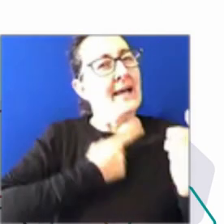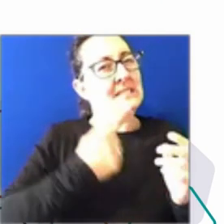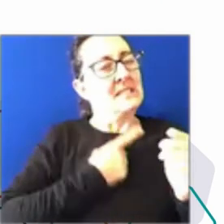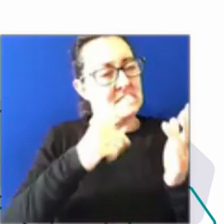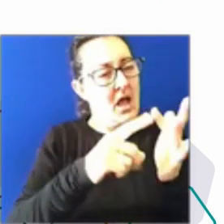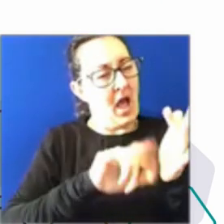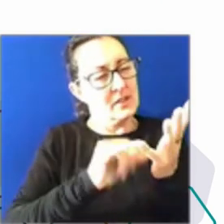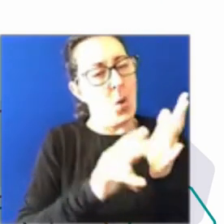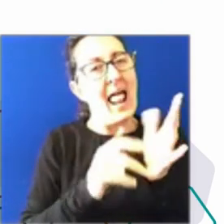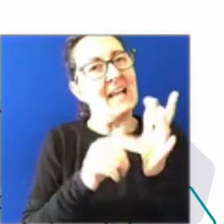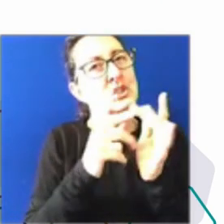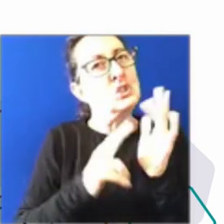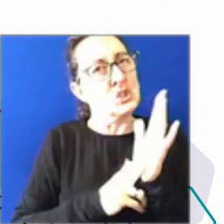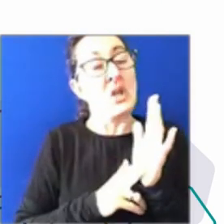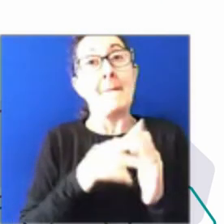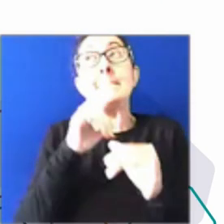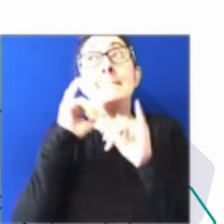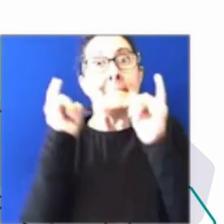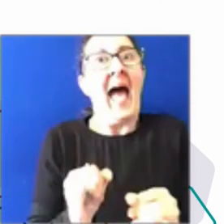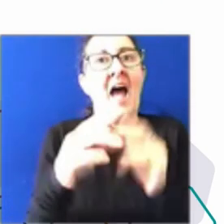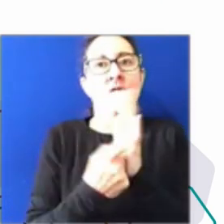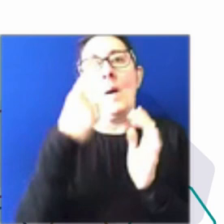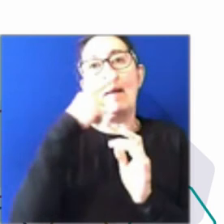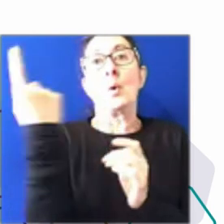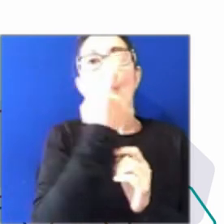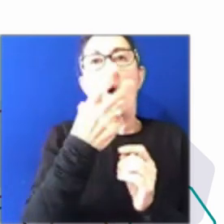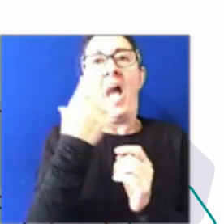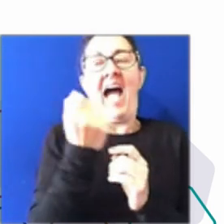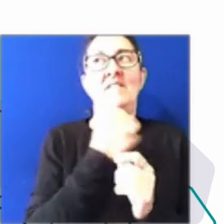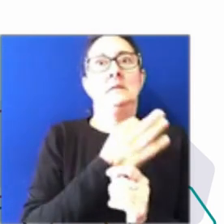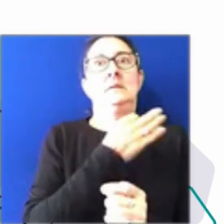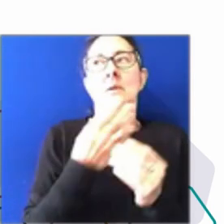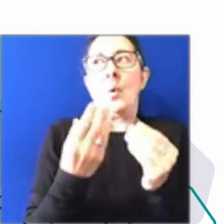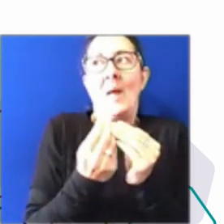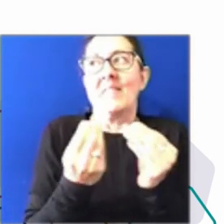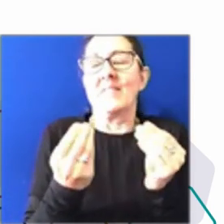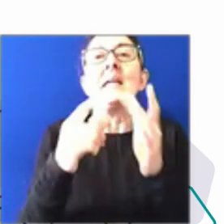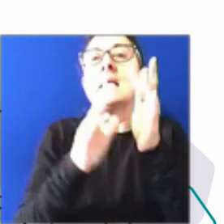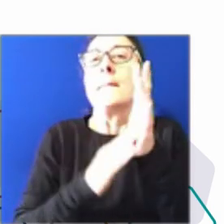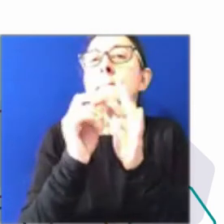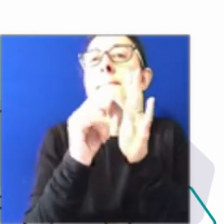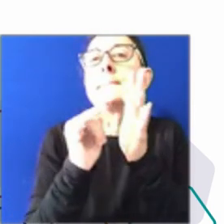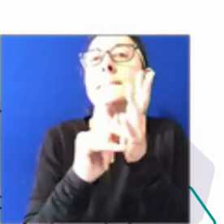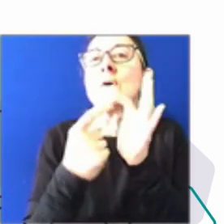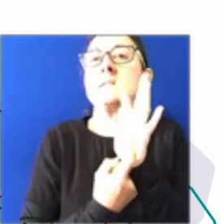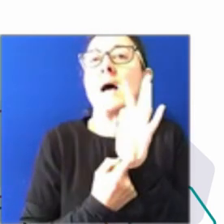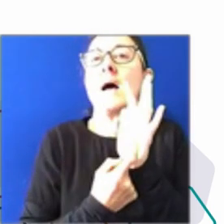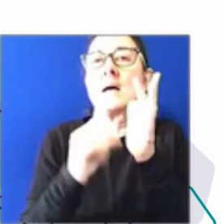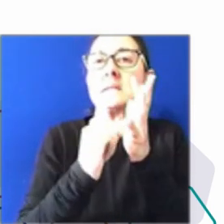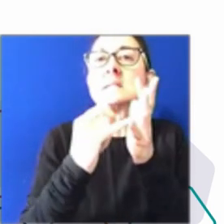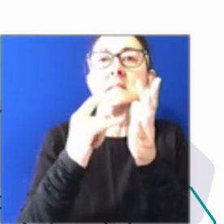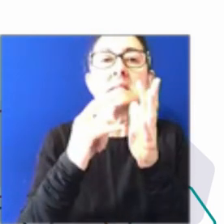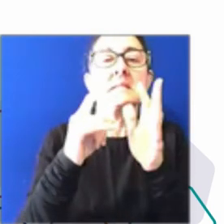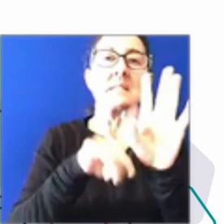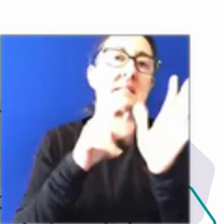who are already a bit vulnerable to imposter syndrome. So there's real complexity here. And like Helen said, it doesn't